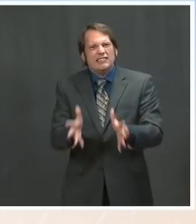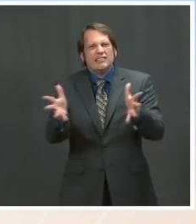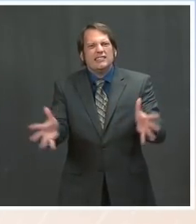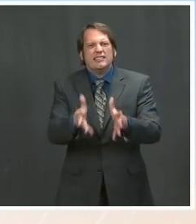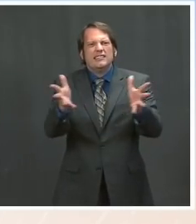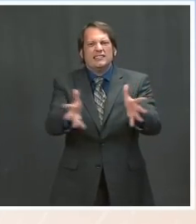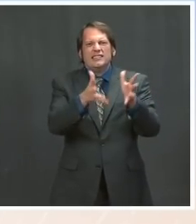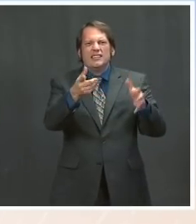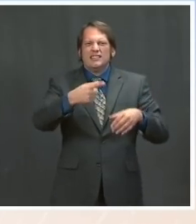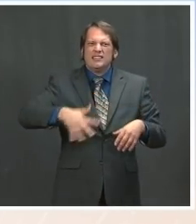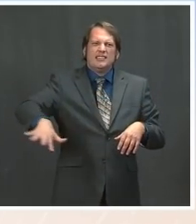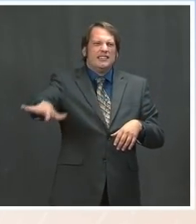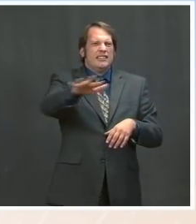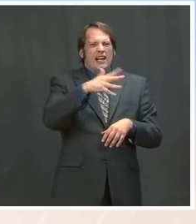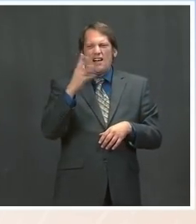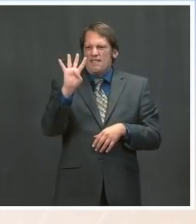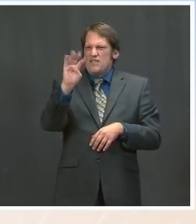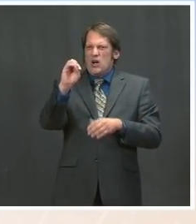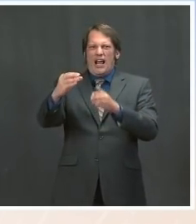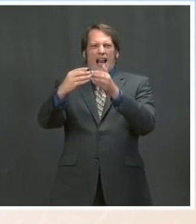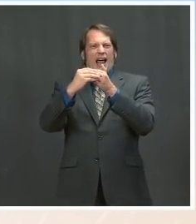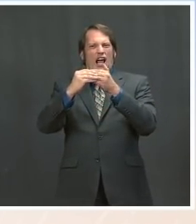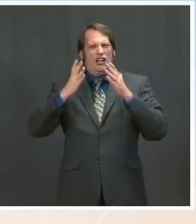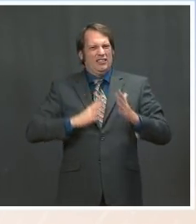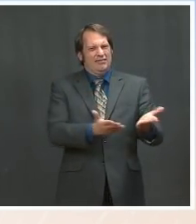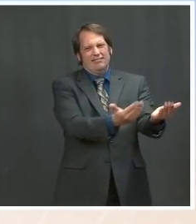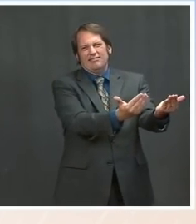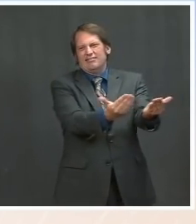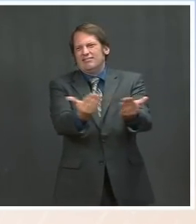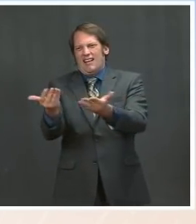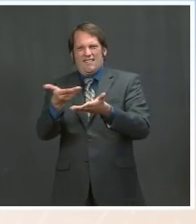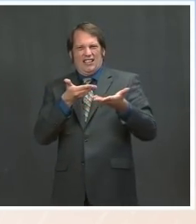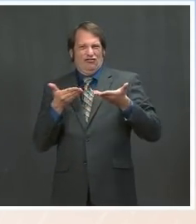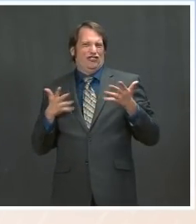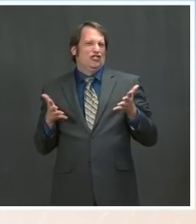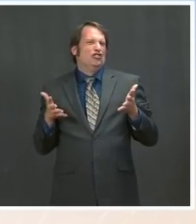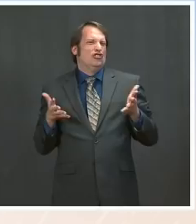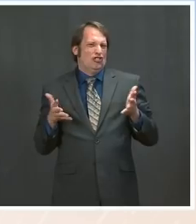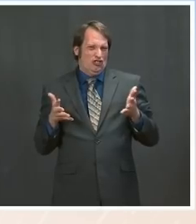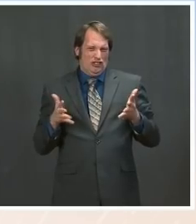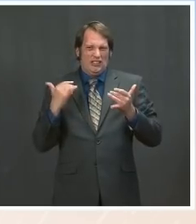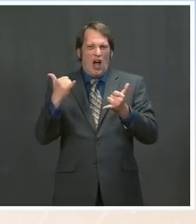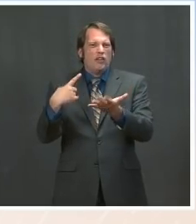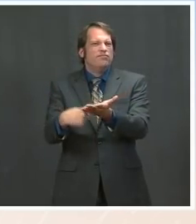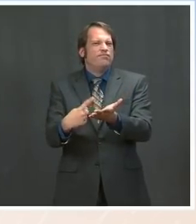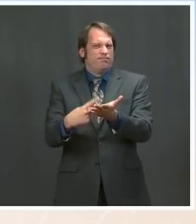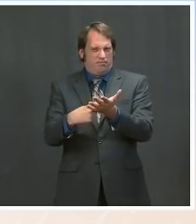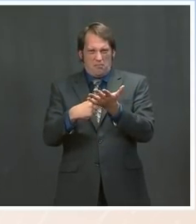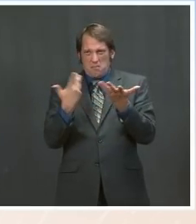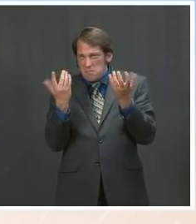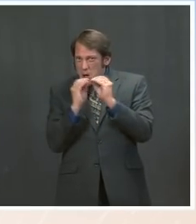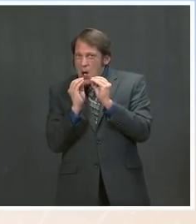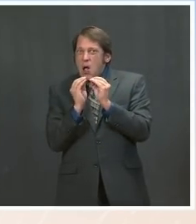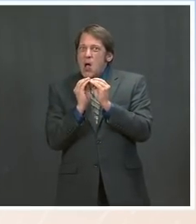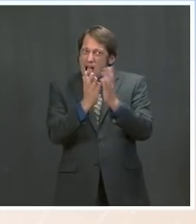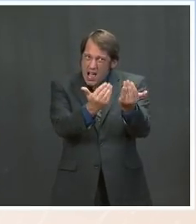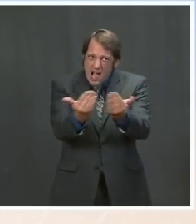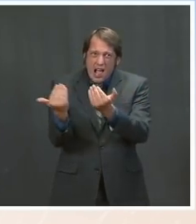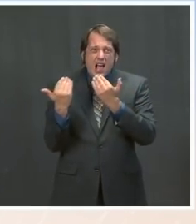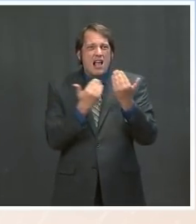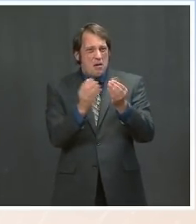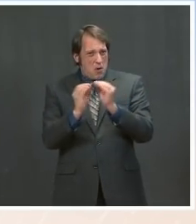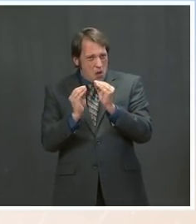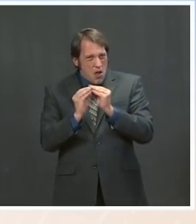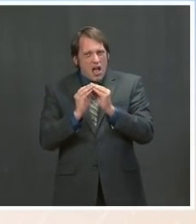And obviously, a number of them will be speaking. So I think the decision was made about how to impact and invite — or how to